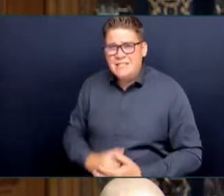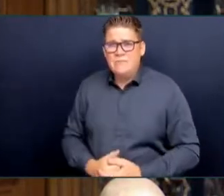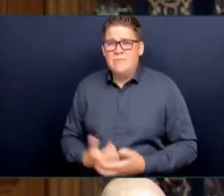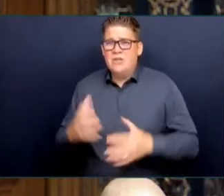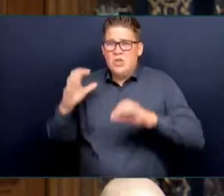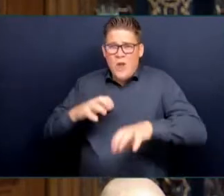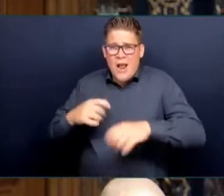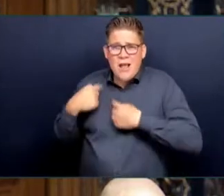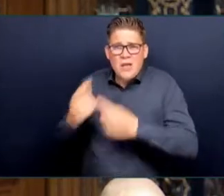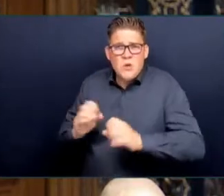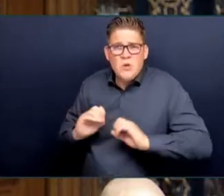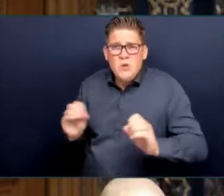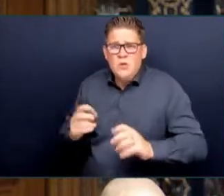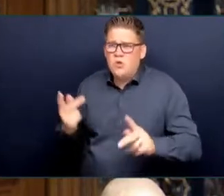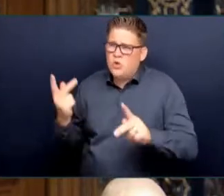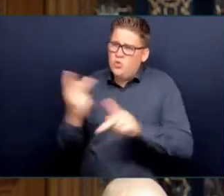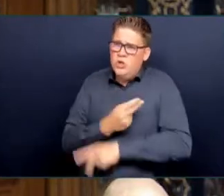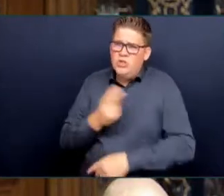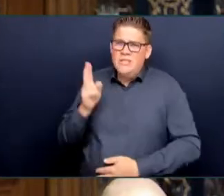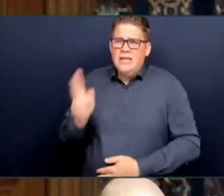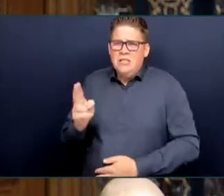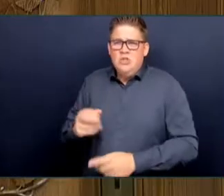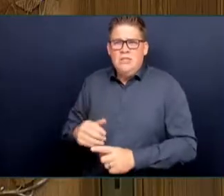development in a climate emergency?